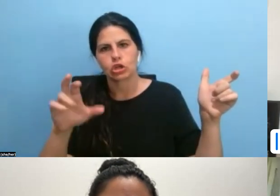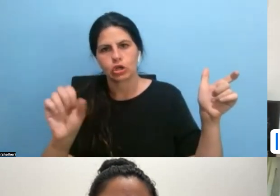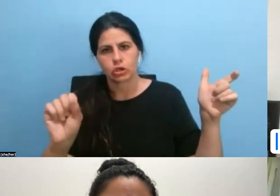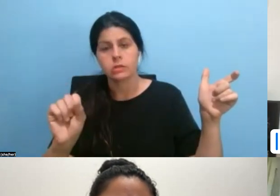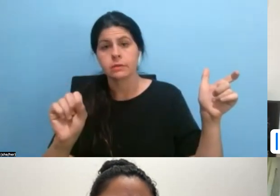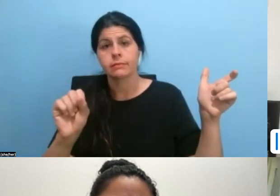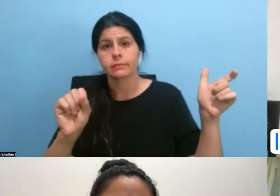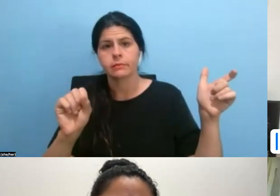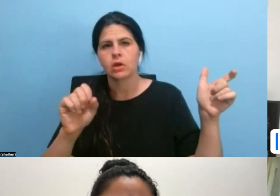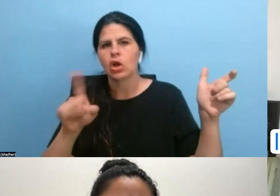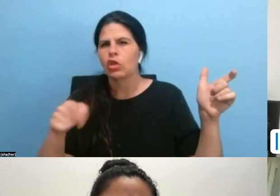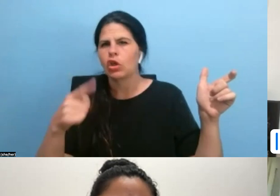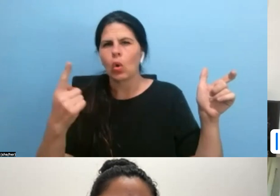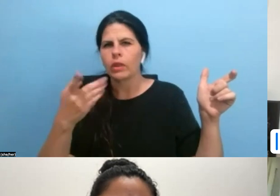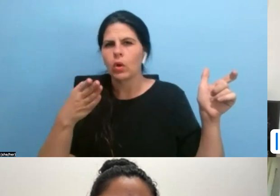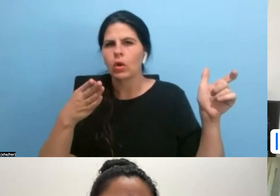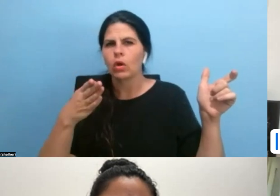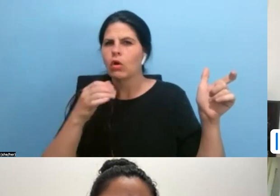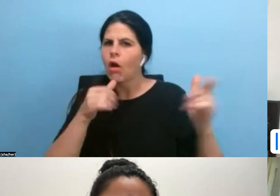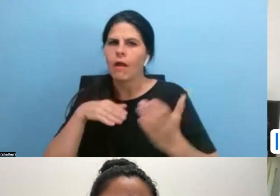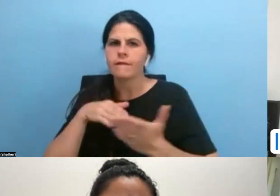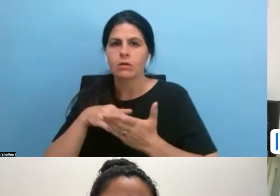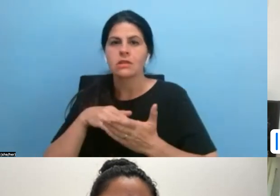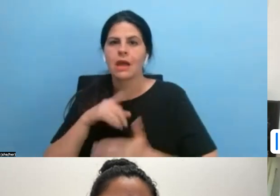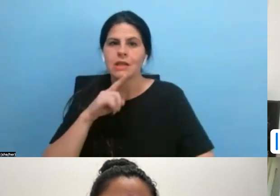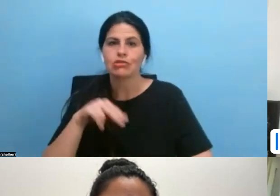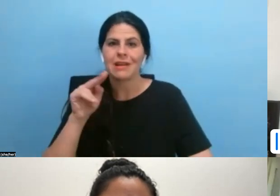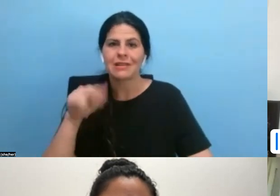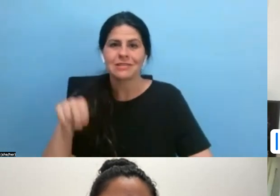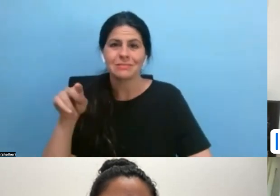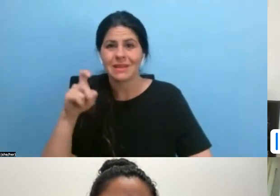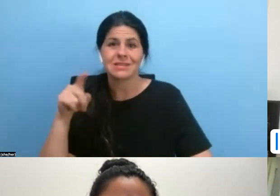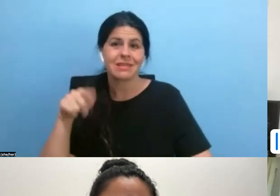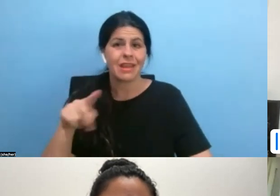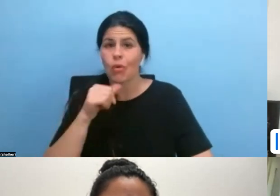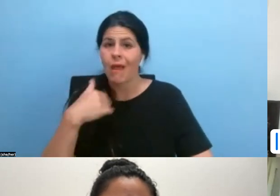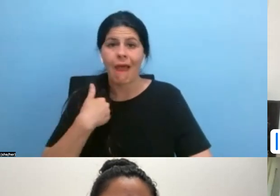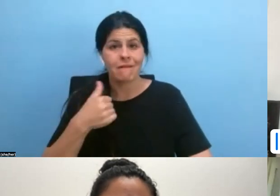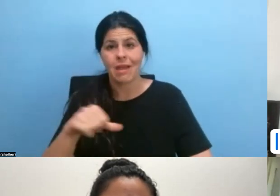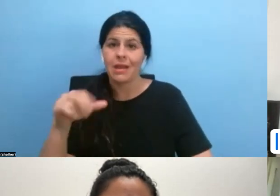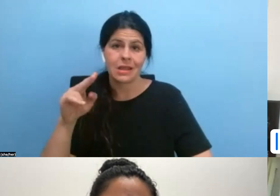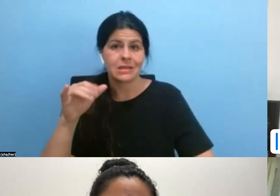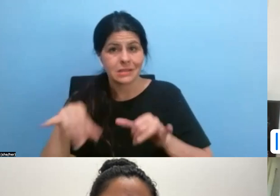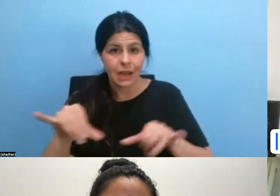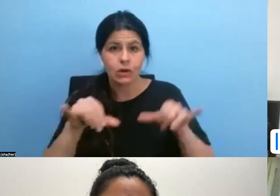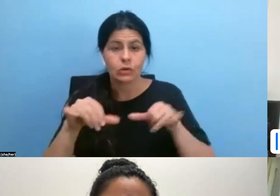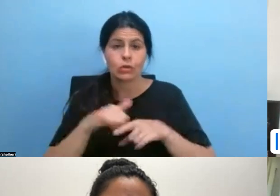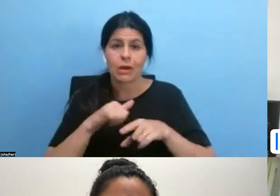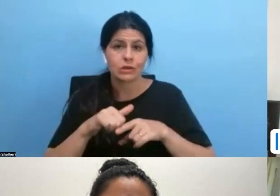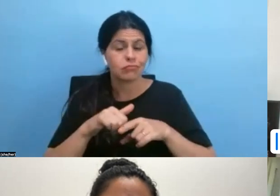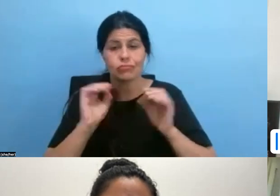it won't put you afoul of is actually Netflix because they don't have any standards and practices or a conflict of interest, um, policy.